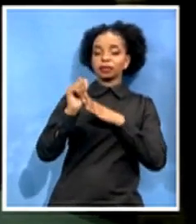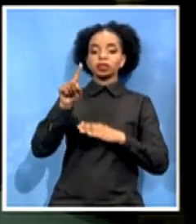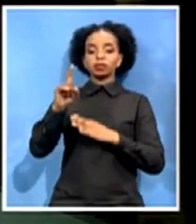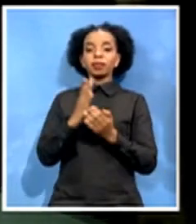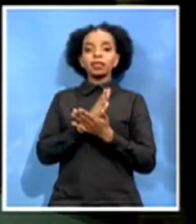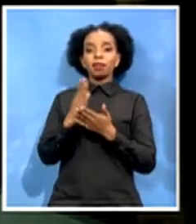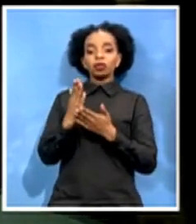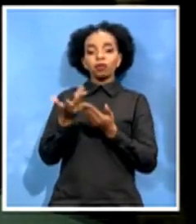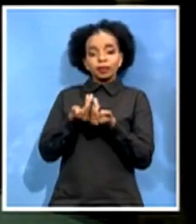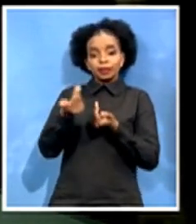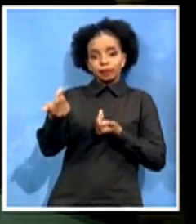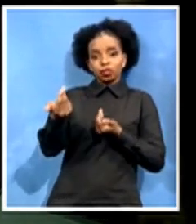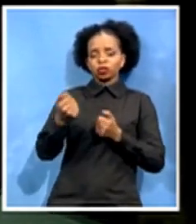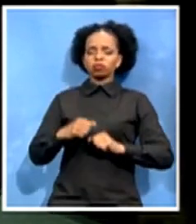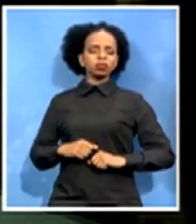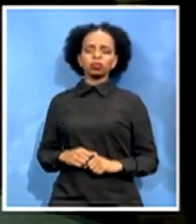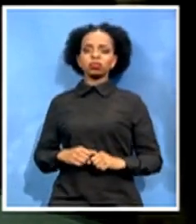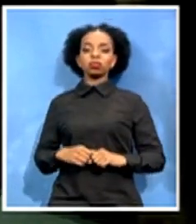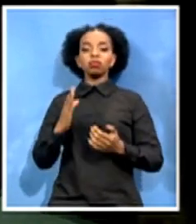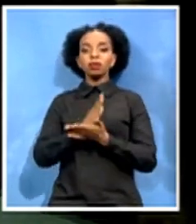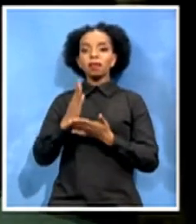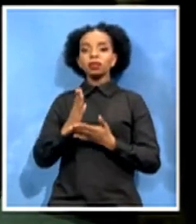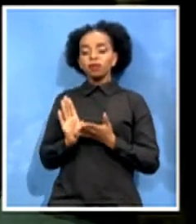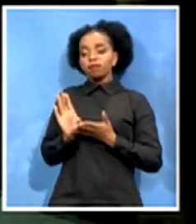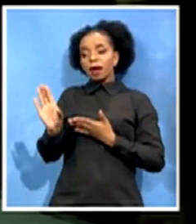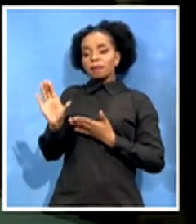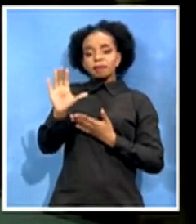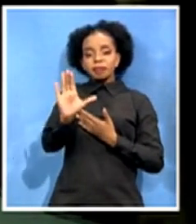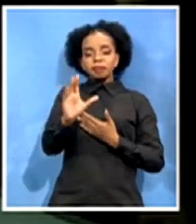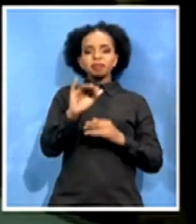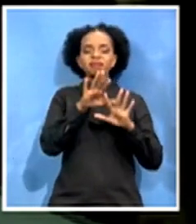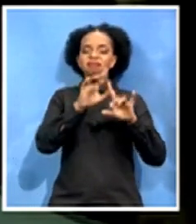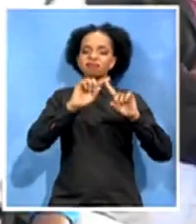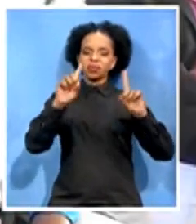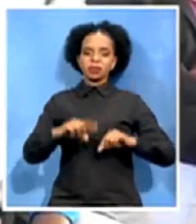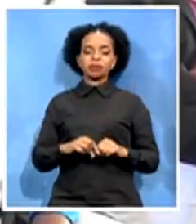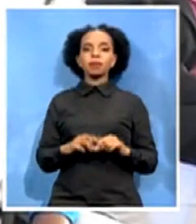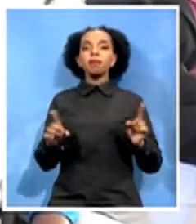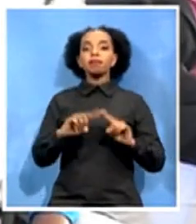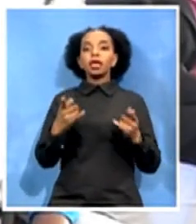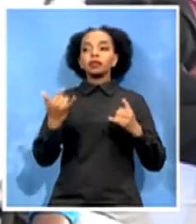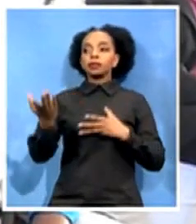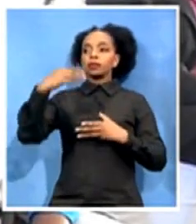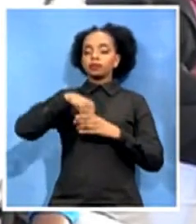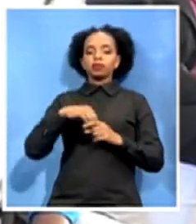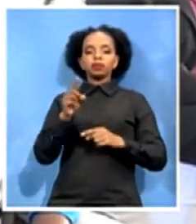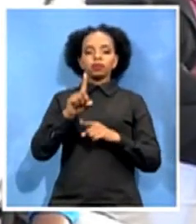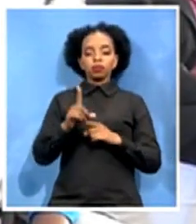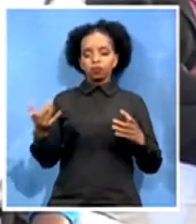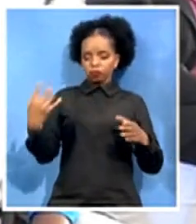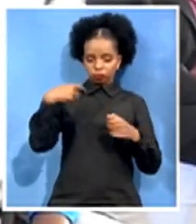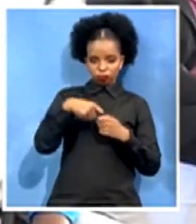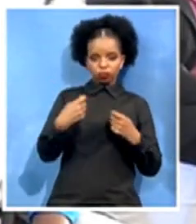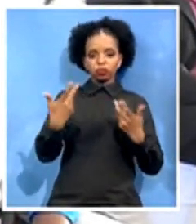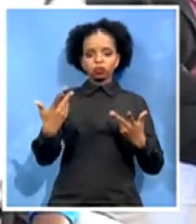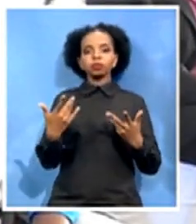and that traditional leaders are part of contributing to the unity of the nation. The Amambu Ndumisa nation